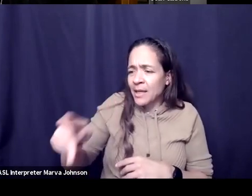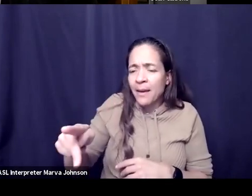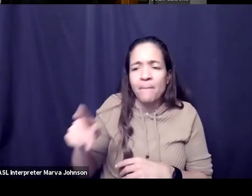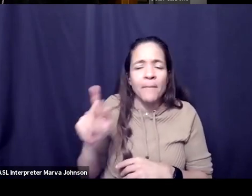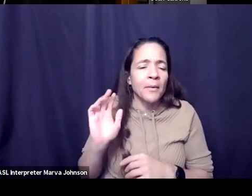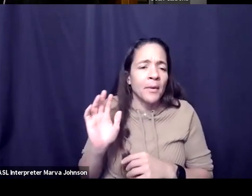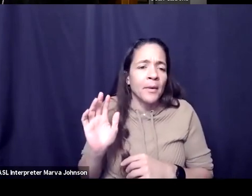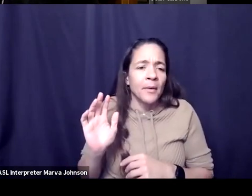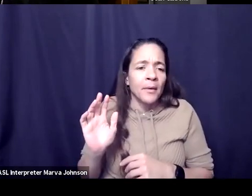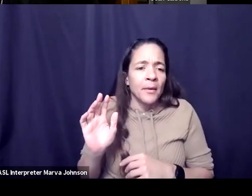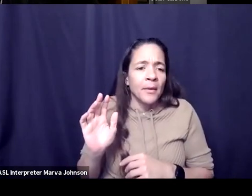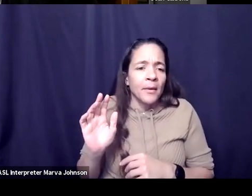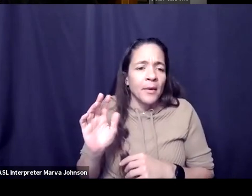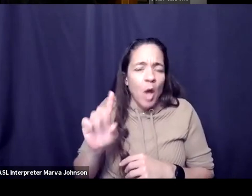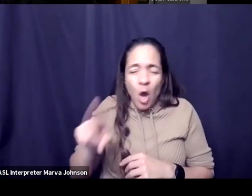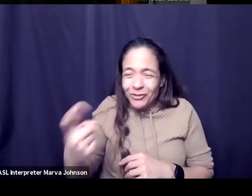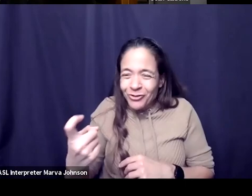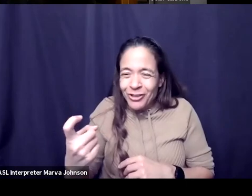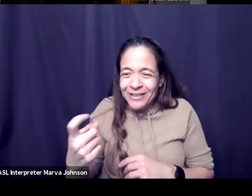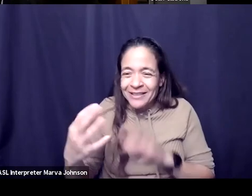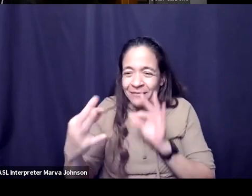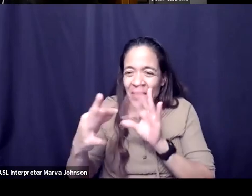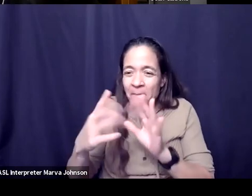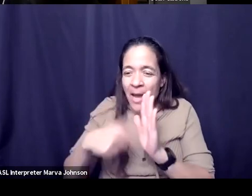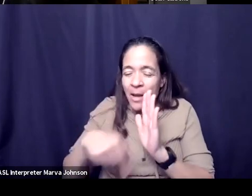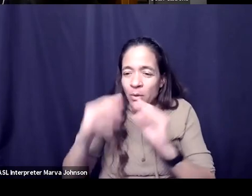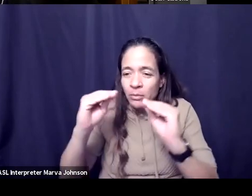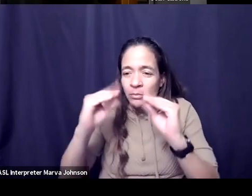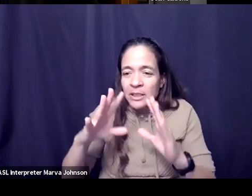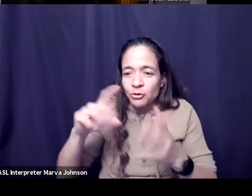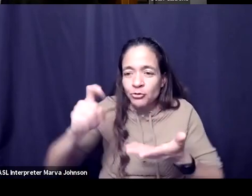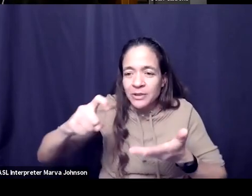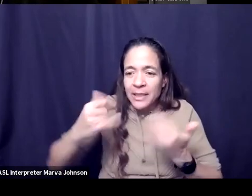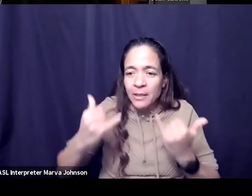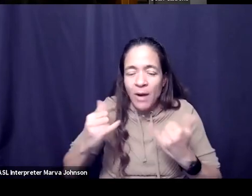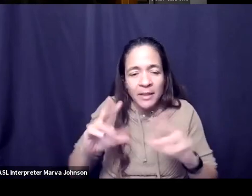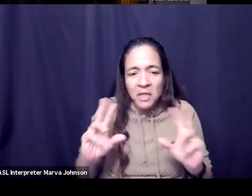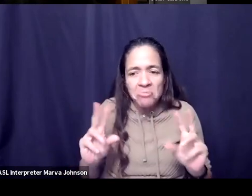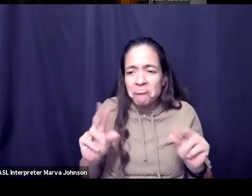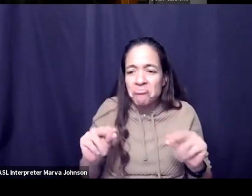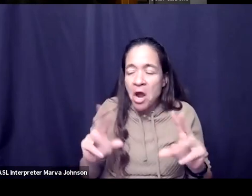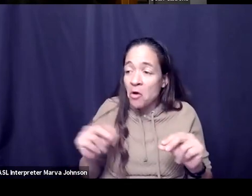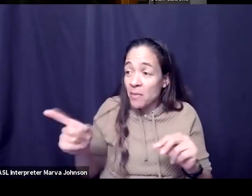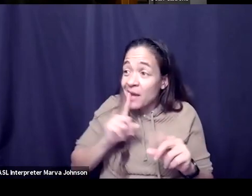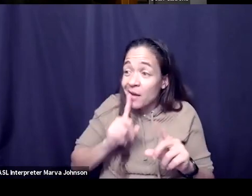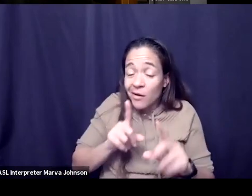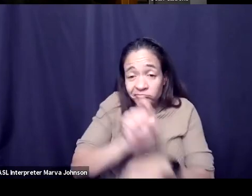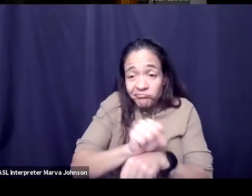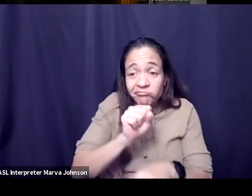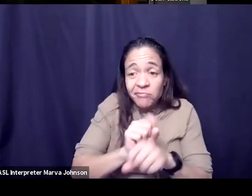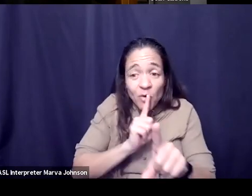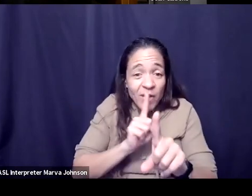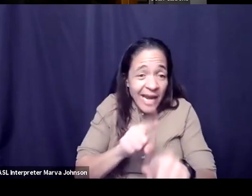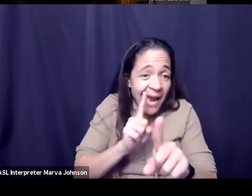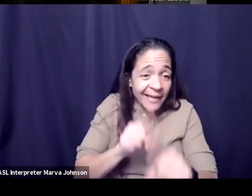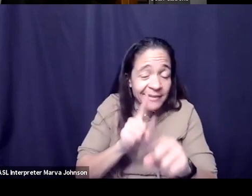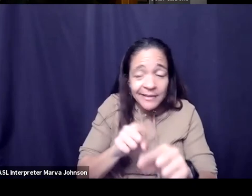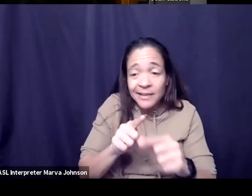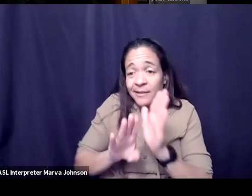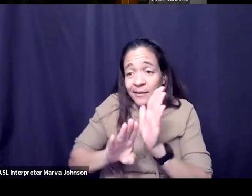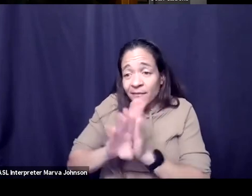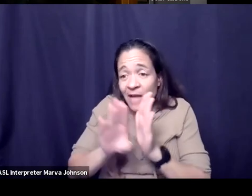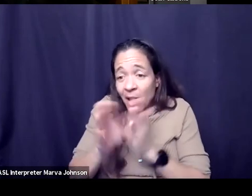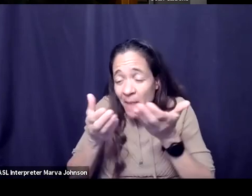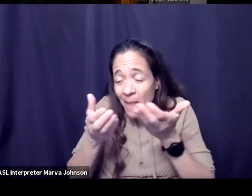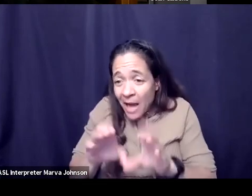kind of feedback on what teachers need right now and filing it away they are reacting to it and they are creating you know opportunities for those